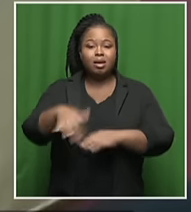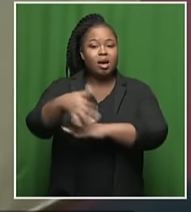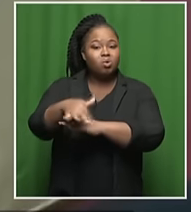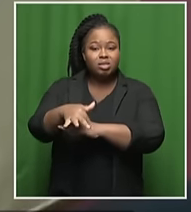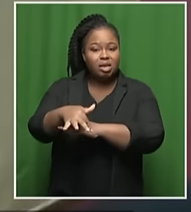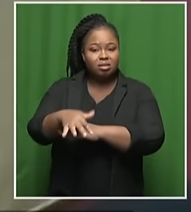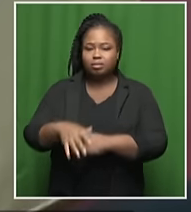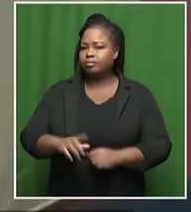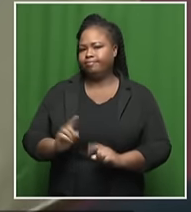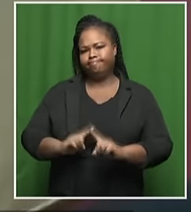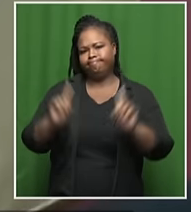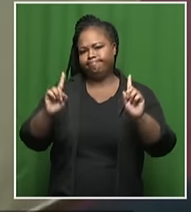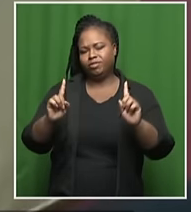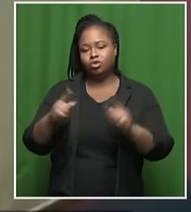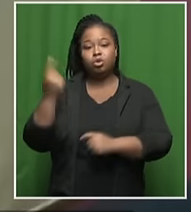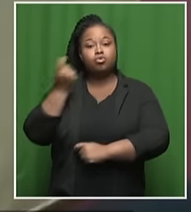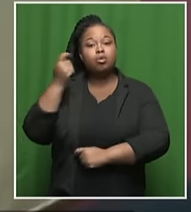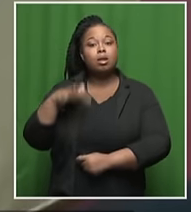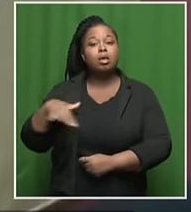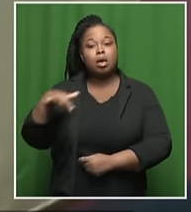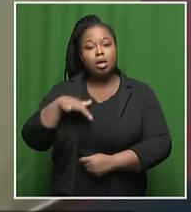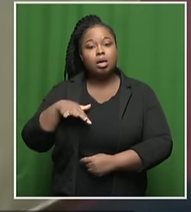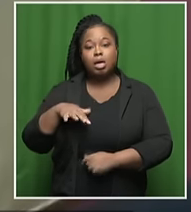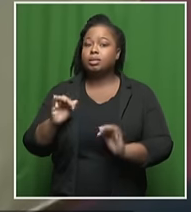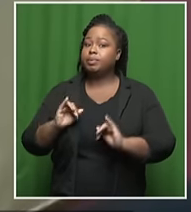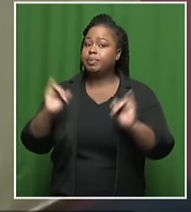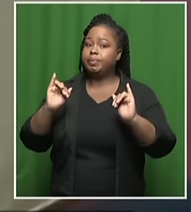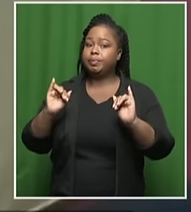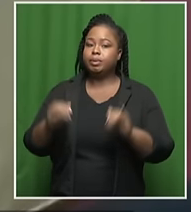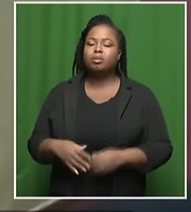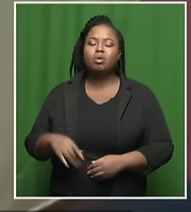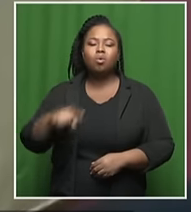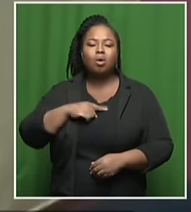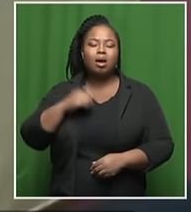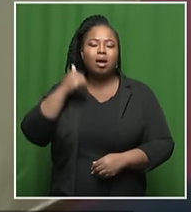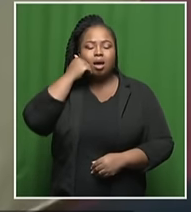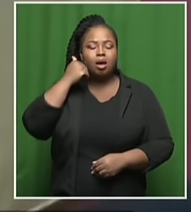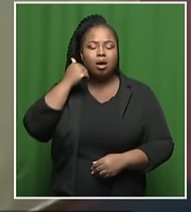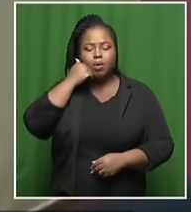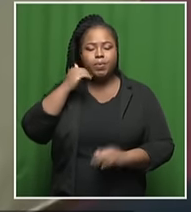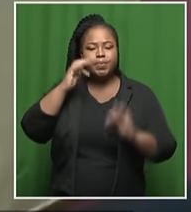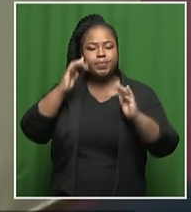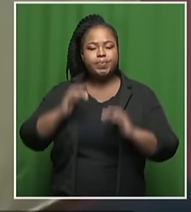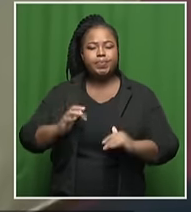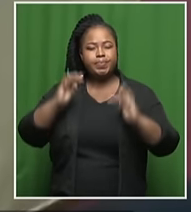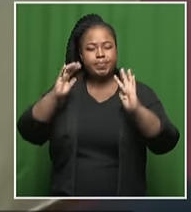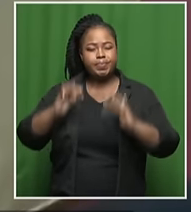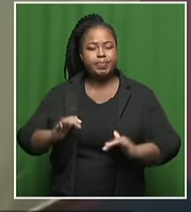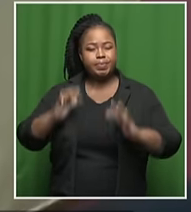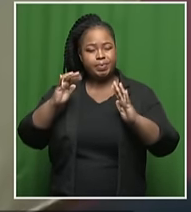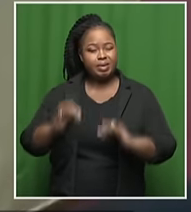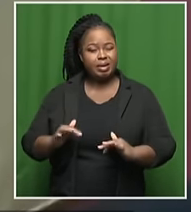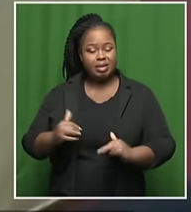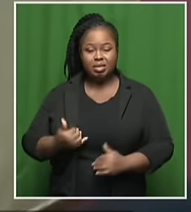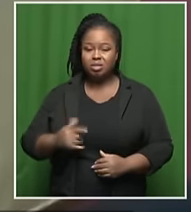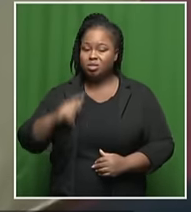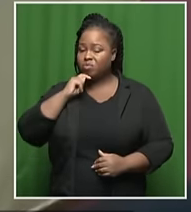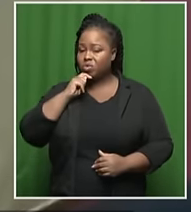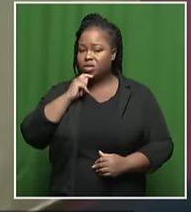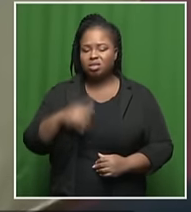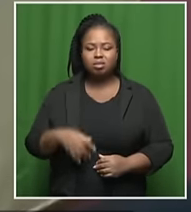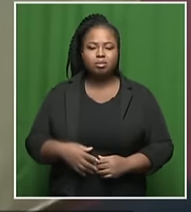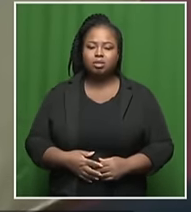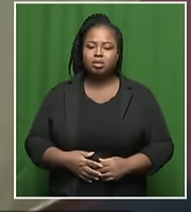going out into the rural areas. The city is very wet. There's been a lot of rain this morning. So if people don't have to travel,